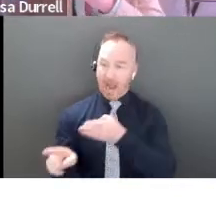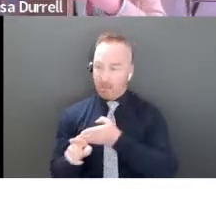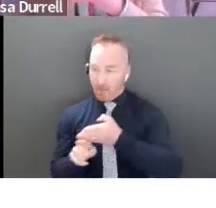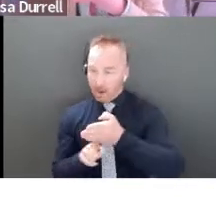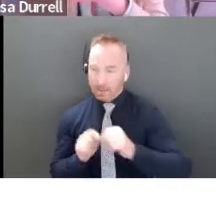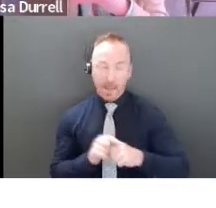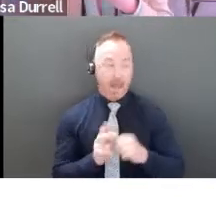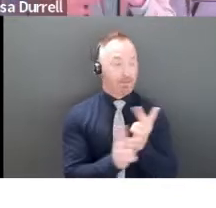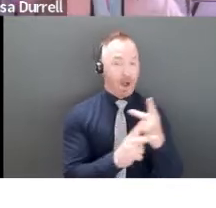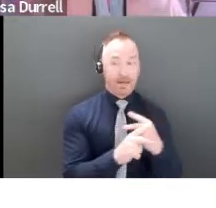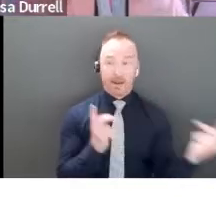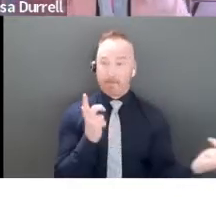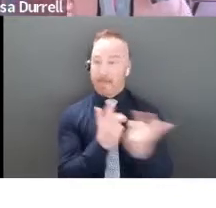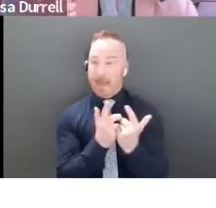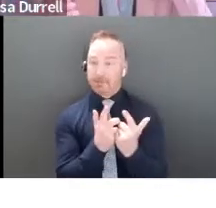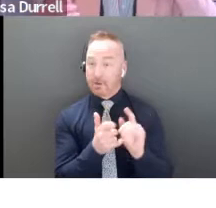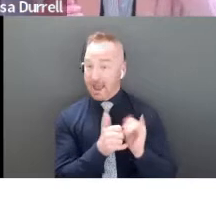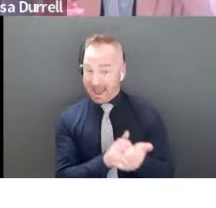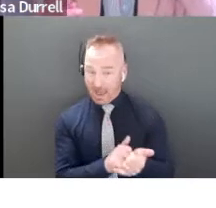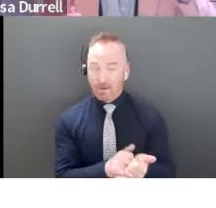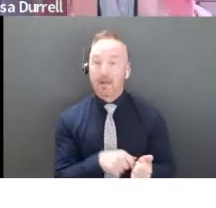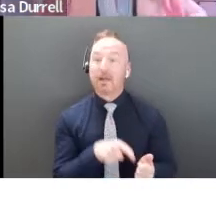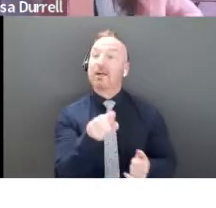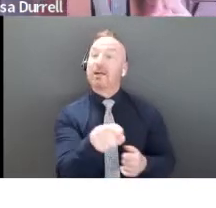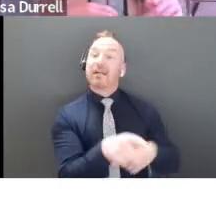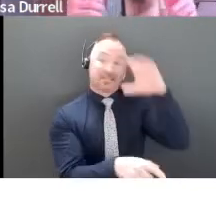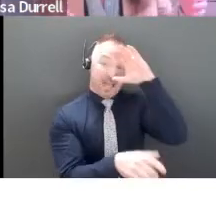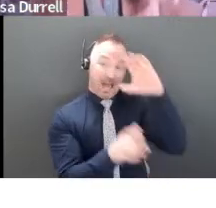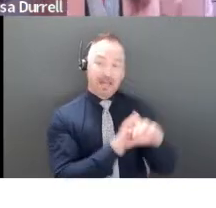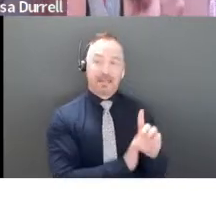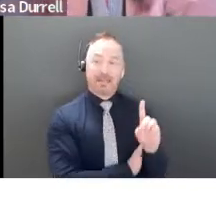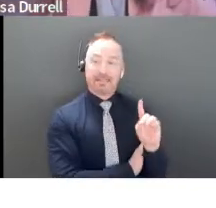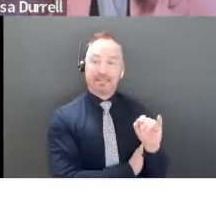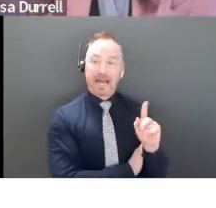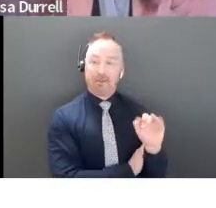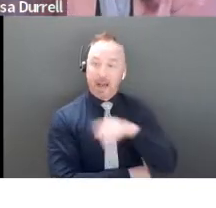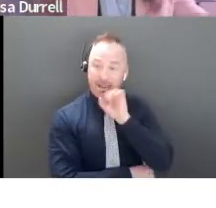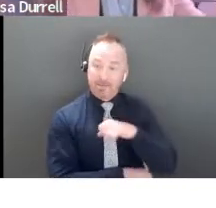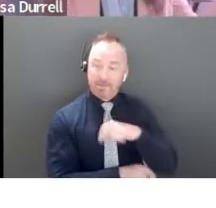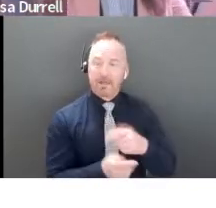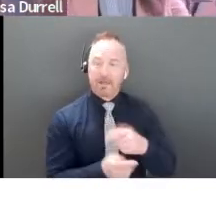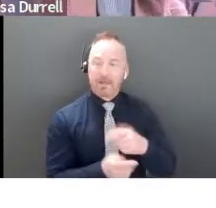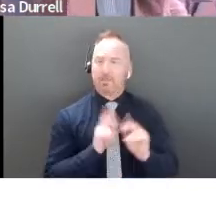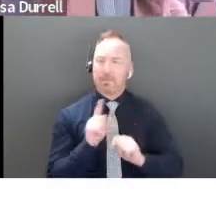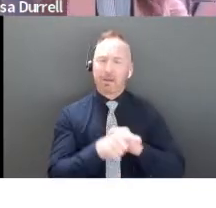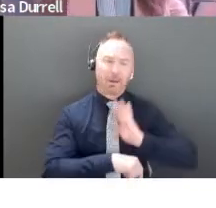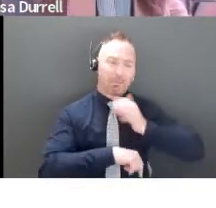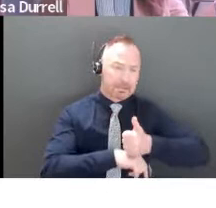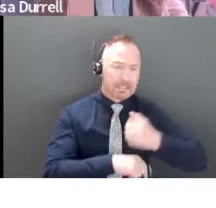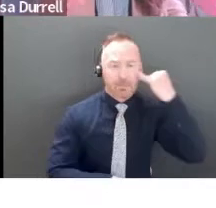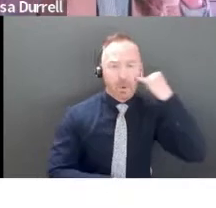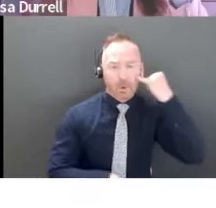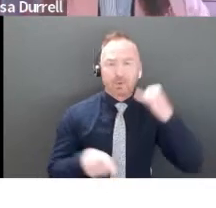is how our product does it. I love diagrams here. Some people are putting up sort of the dash if you're if you're a